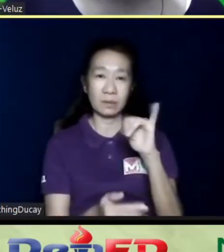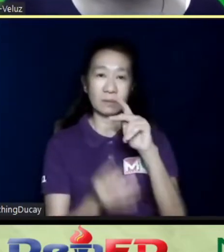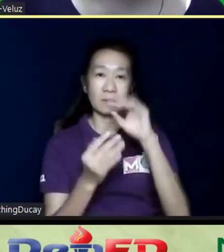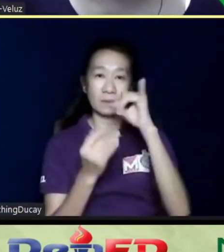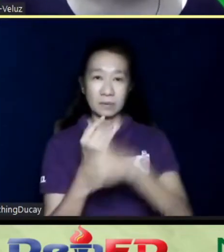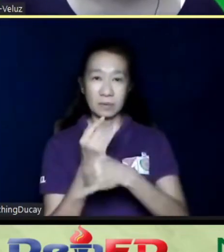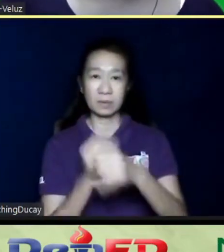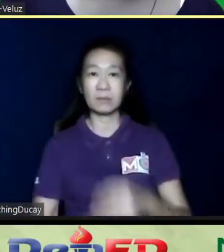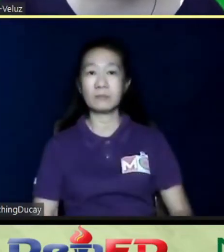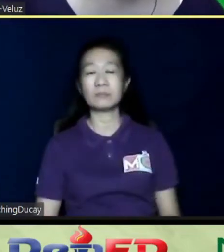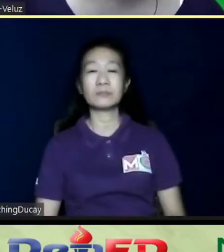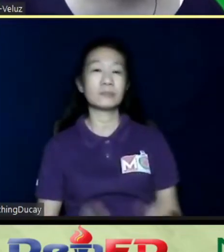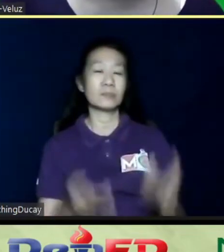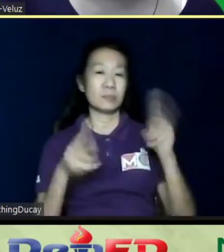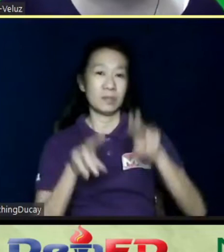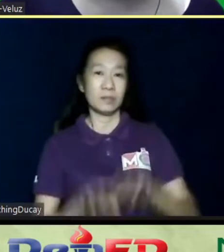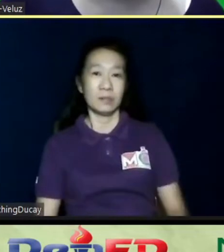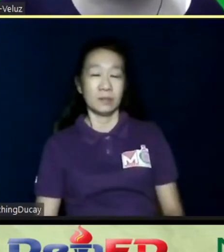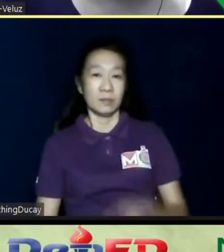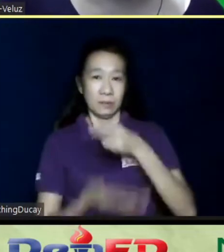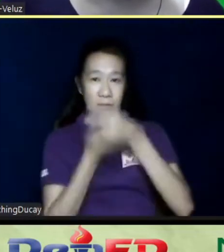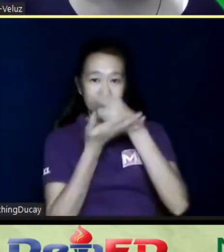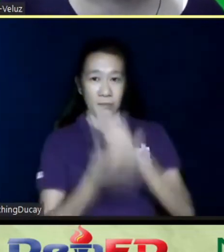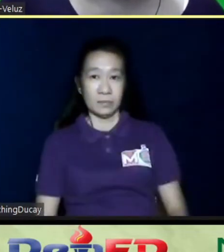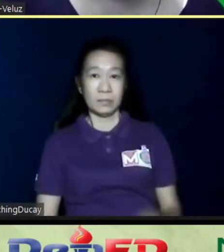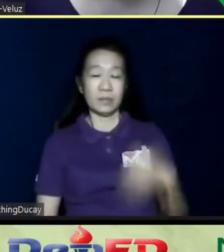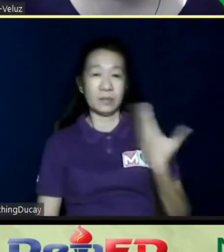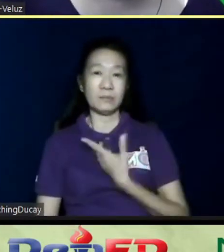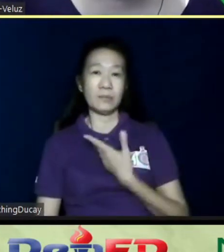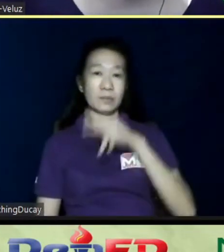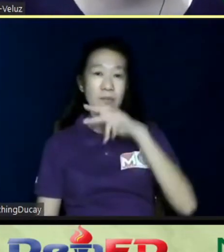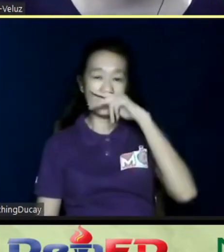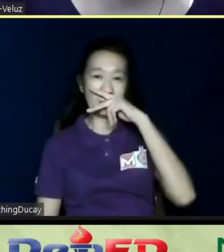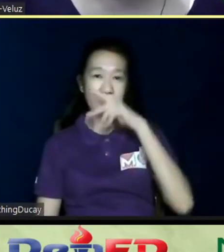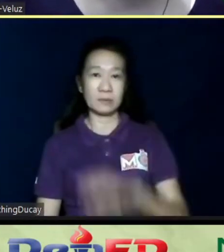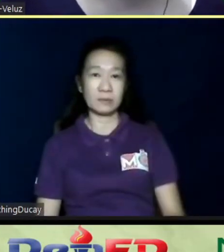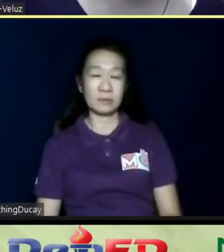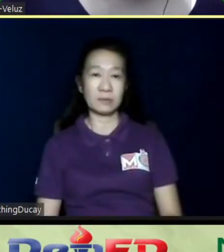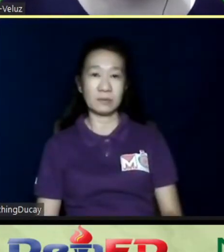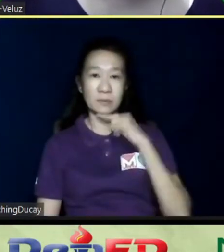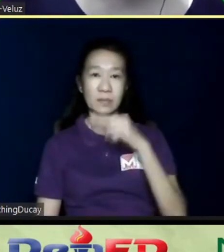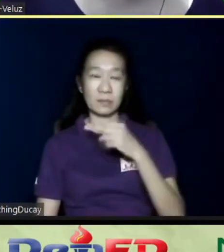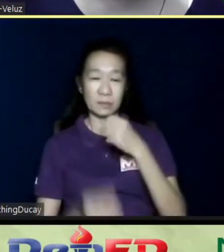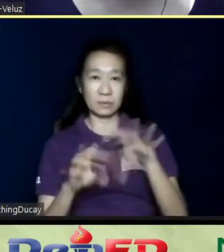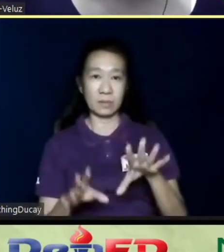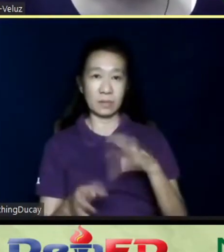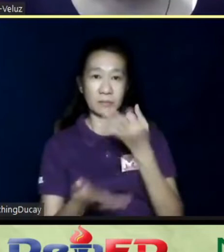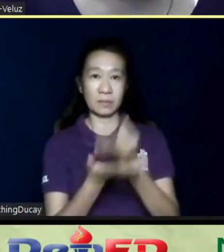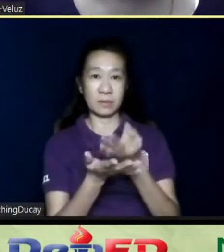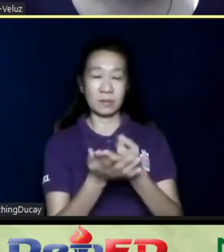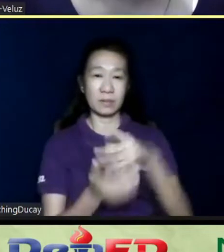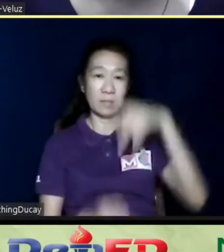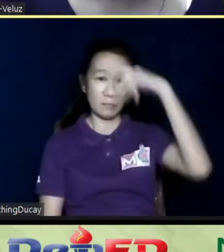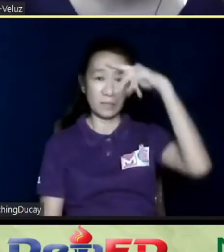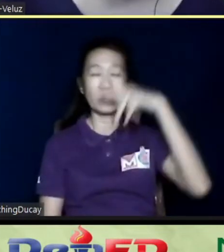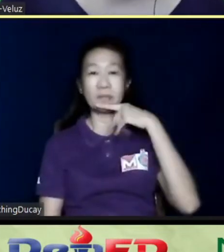of happened to help our kids who are, well, they're not really losing money. their parents who are